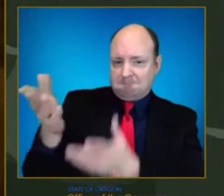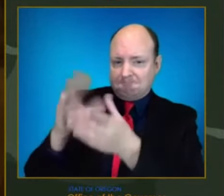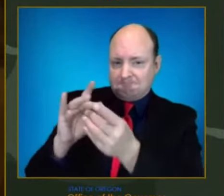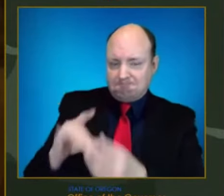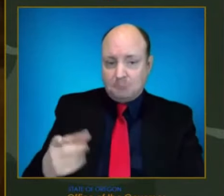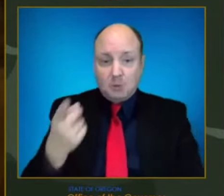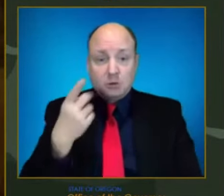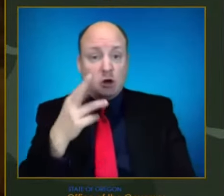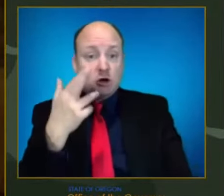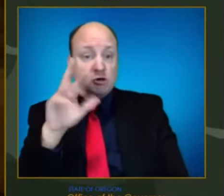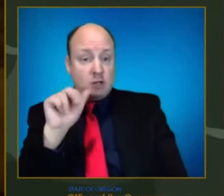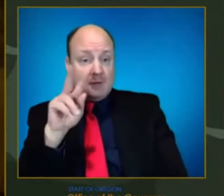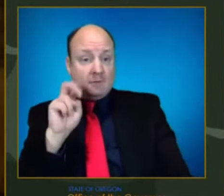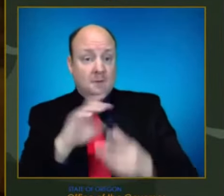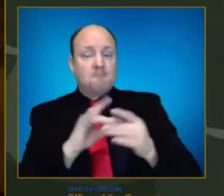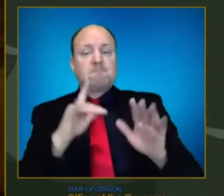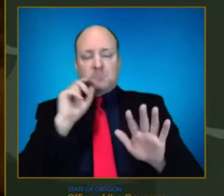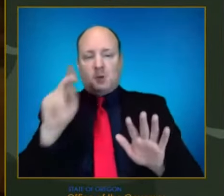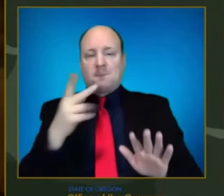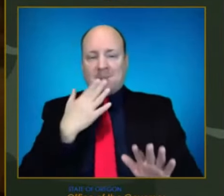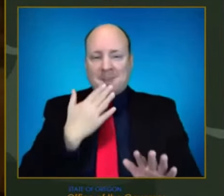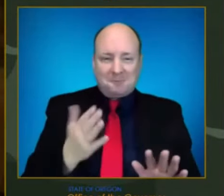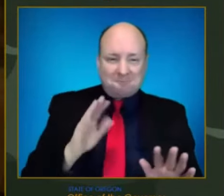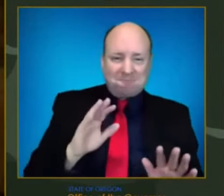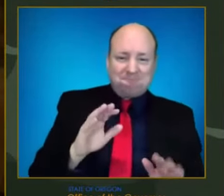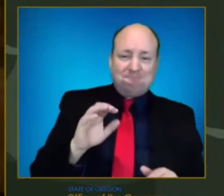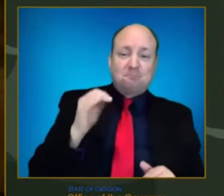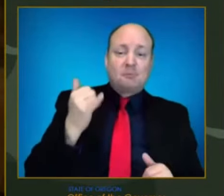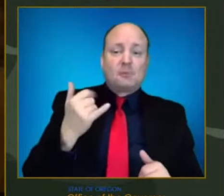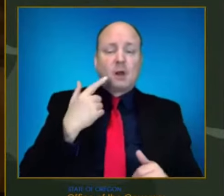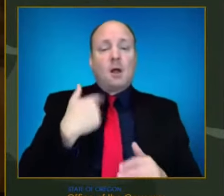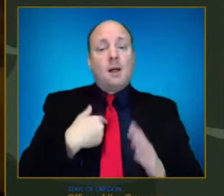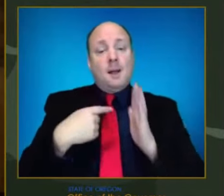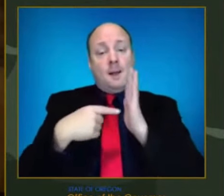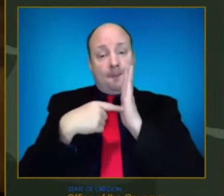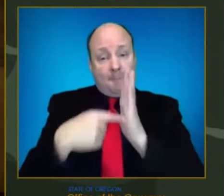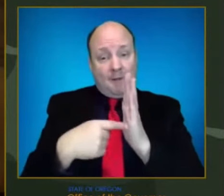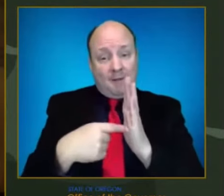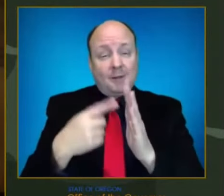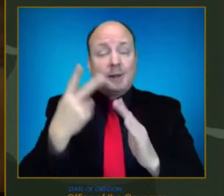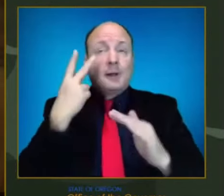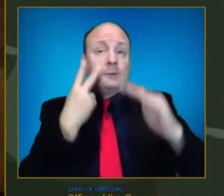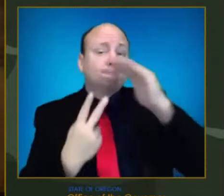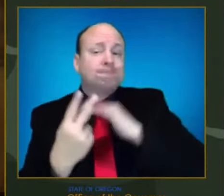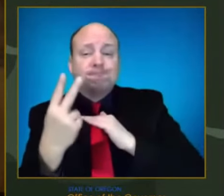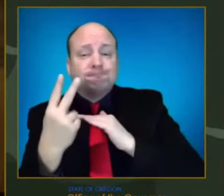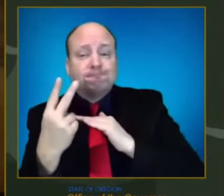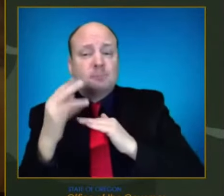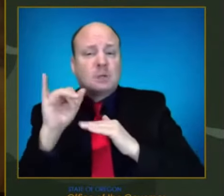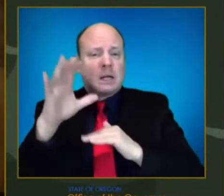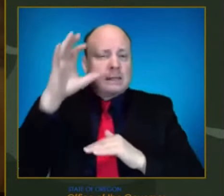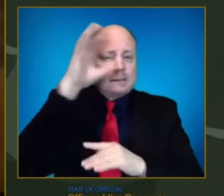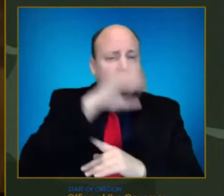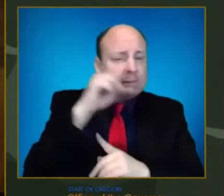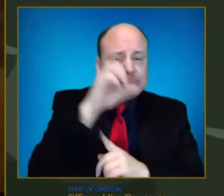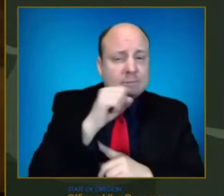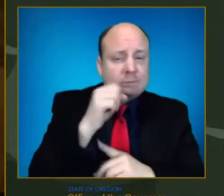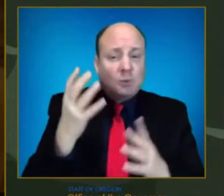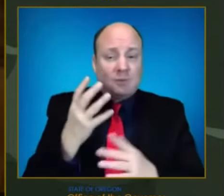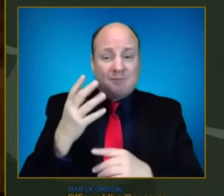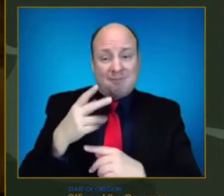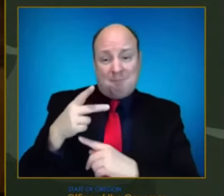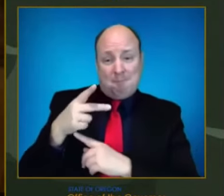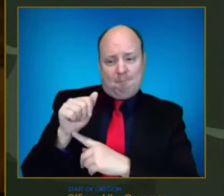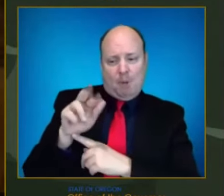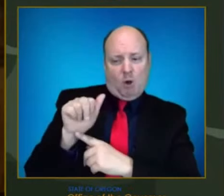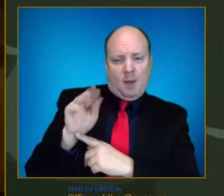Thanks for the question. The reality is the way this modeling works is we are both trying to estimate parameters that come from the literature or